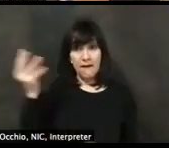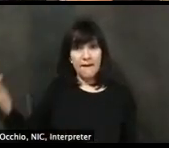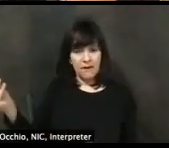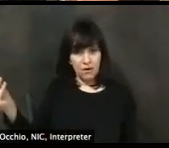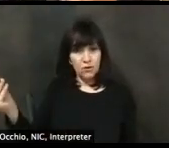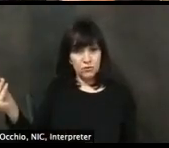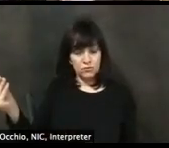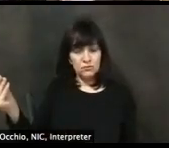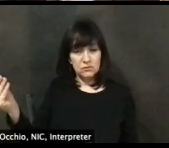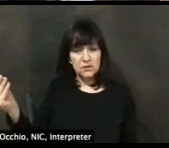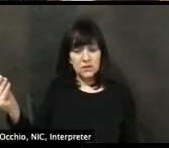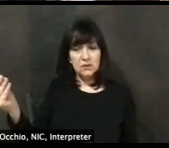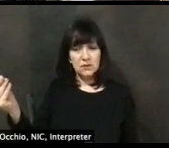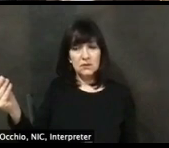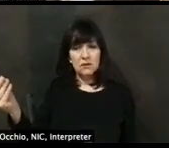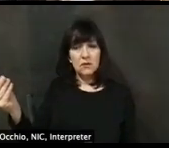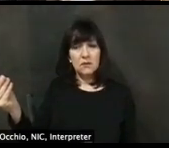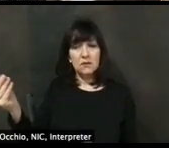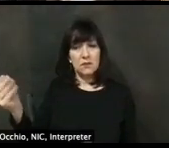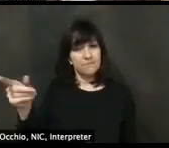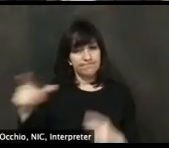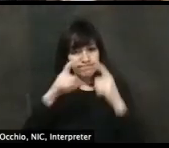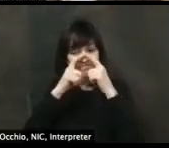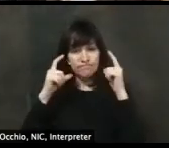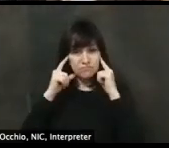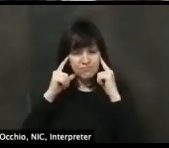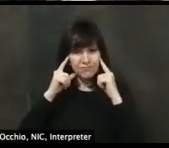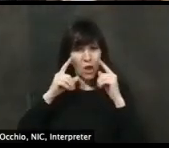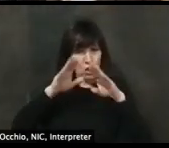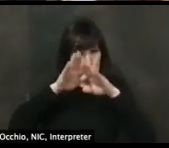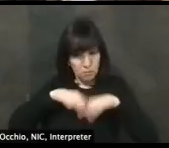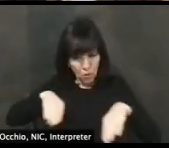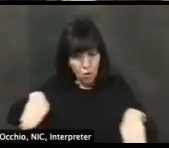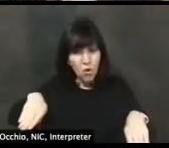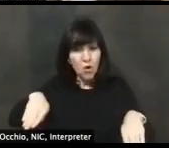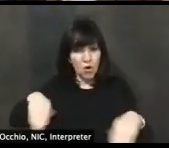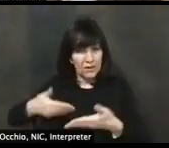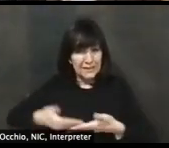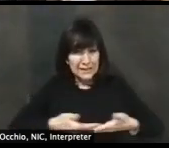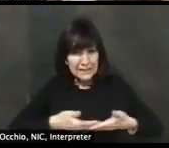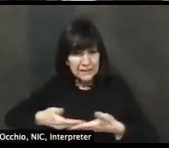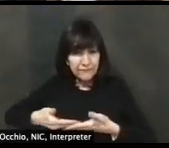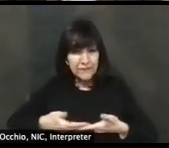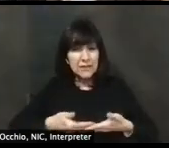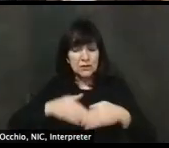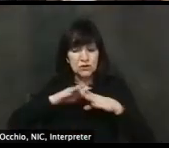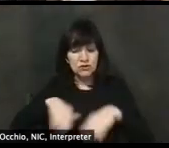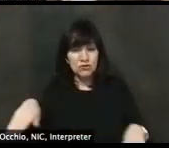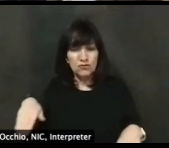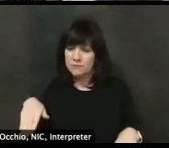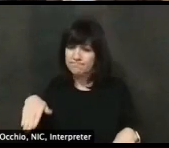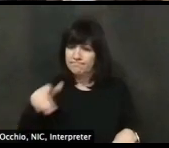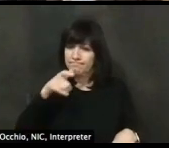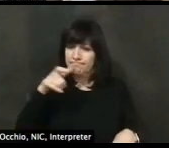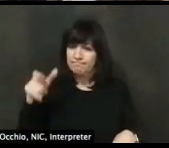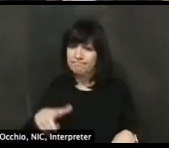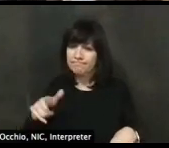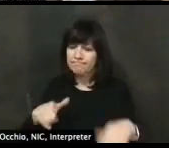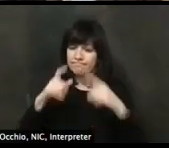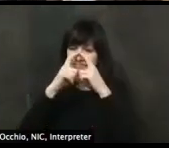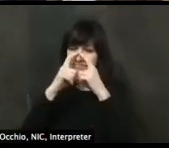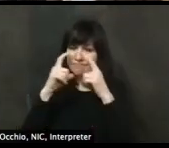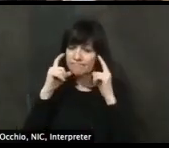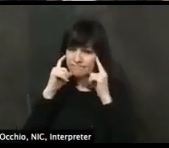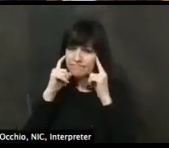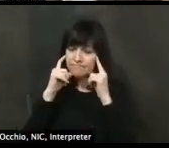children and infants under two, but it really important and important as a health provider. You might've heard me if you tuned in earlier, talk about